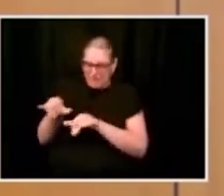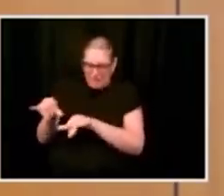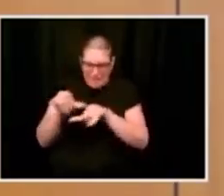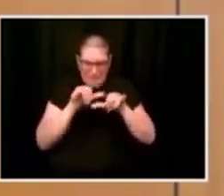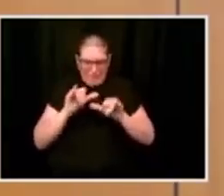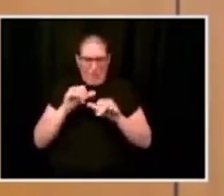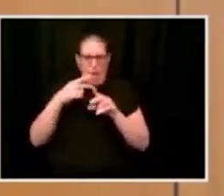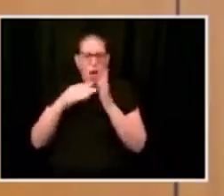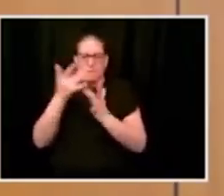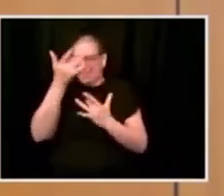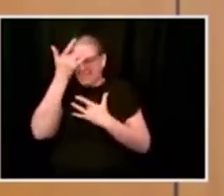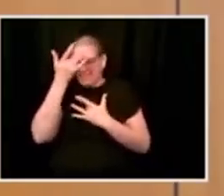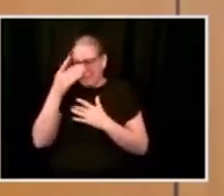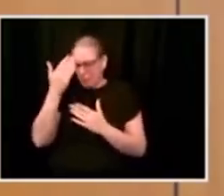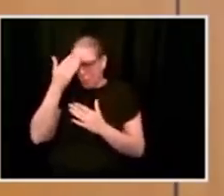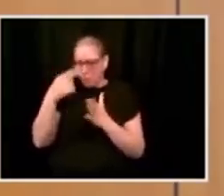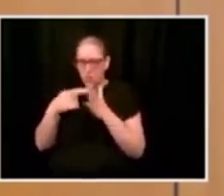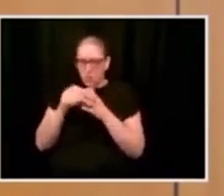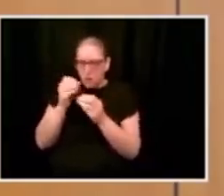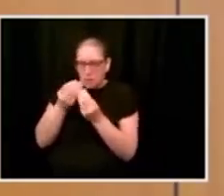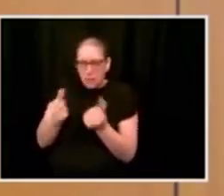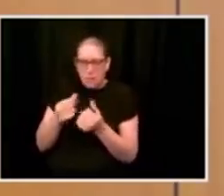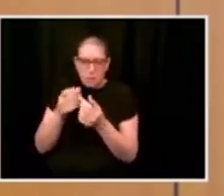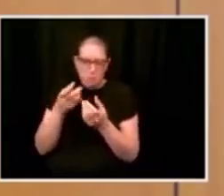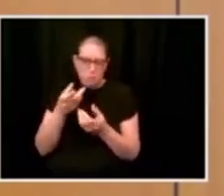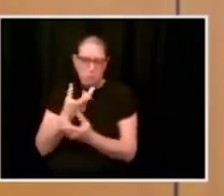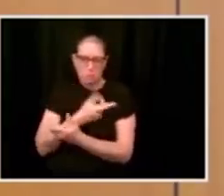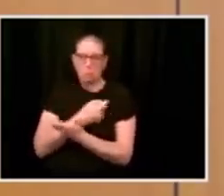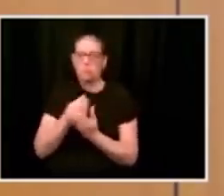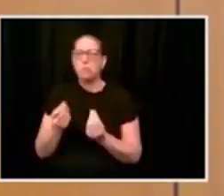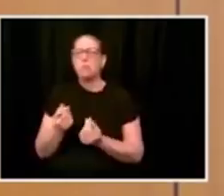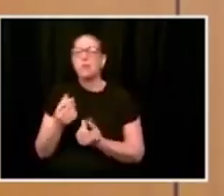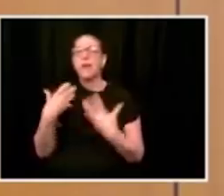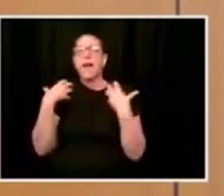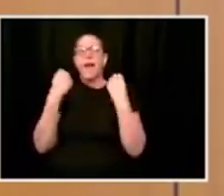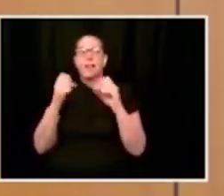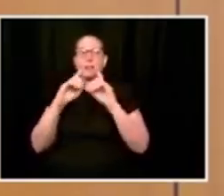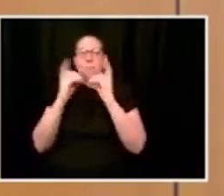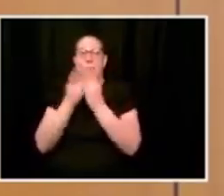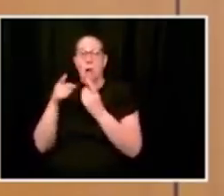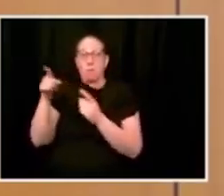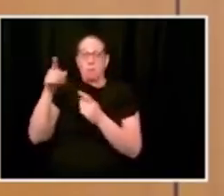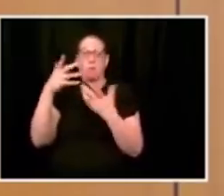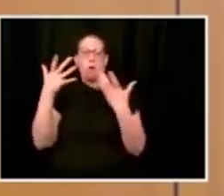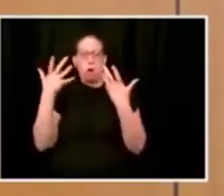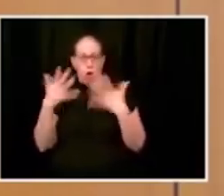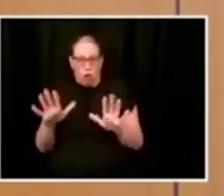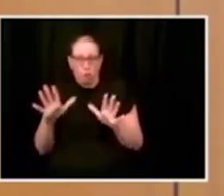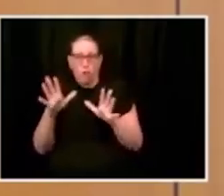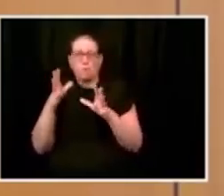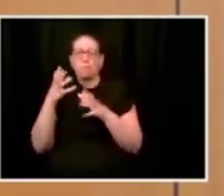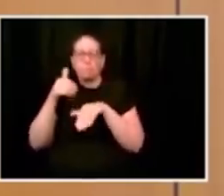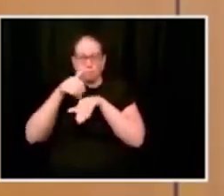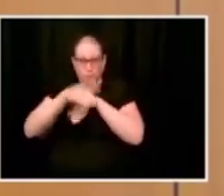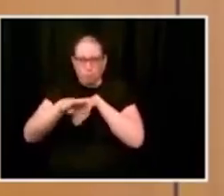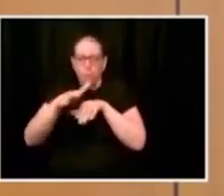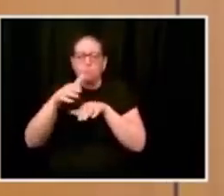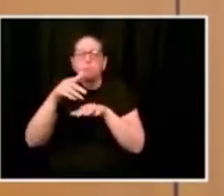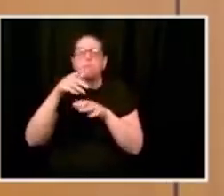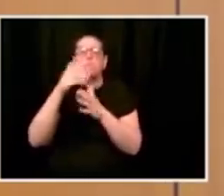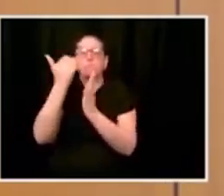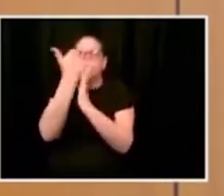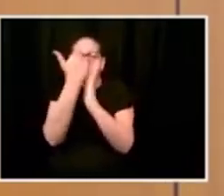we have sent out to the provider community is an individual less than 21 years of age. And thus